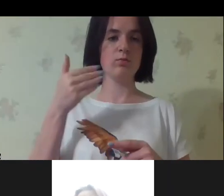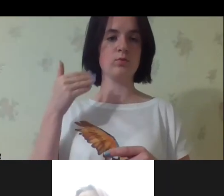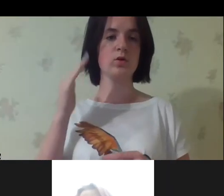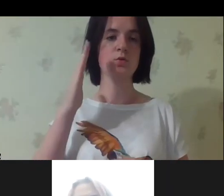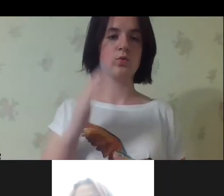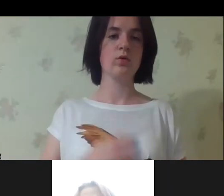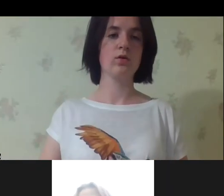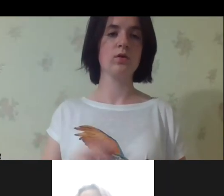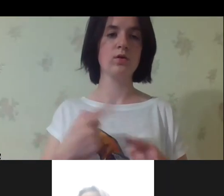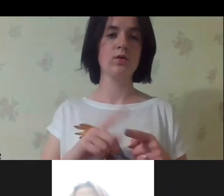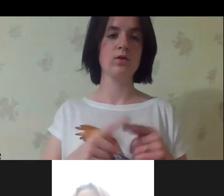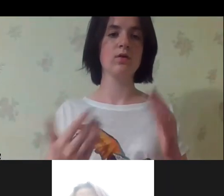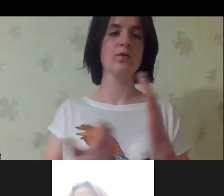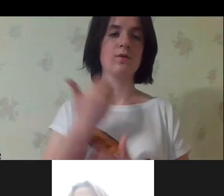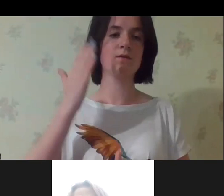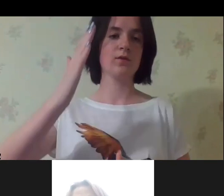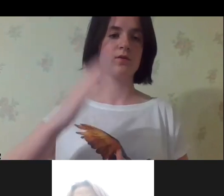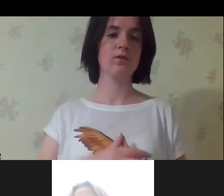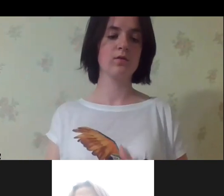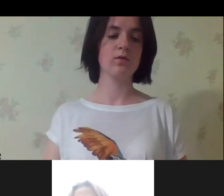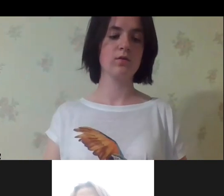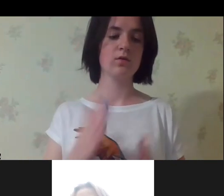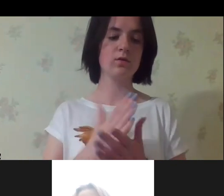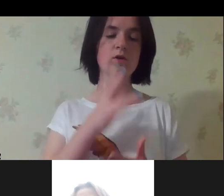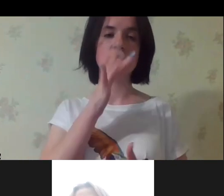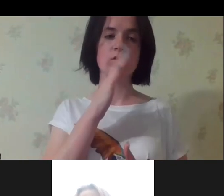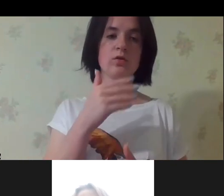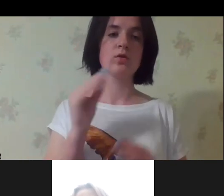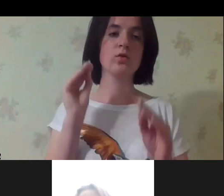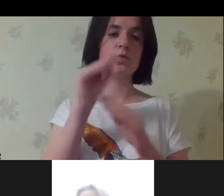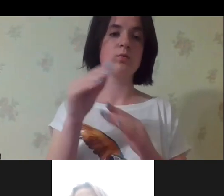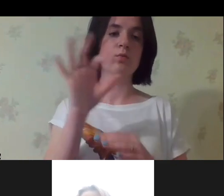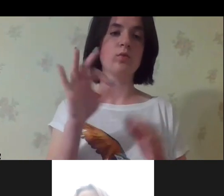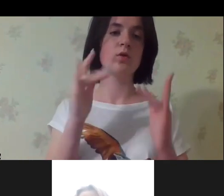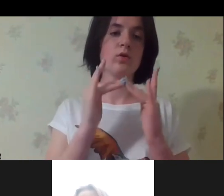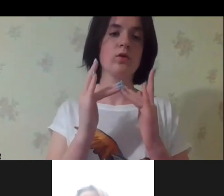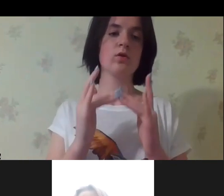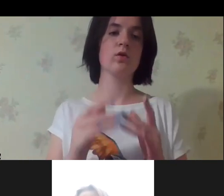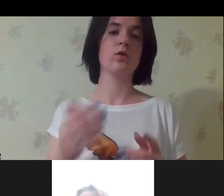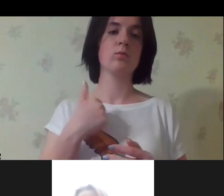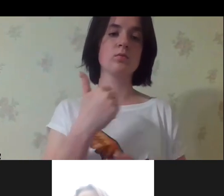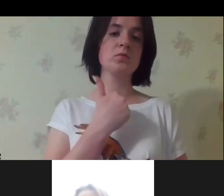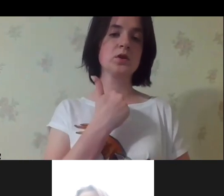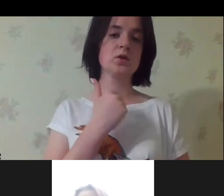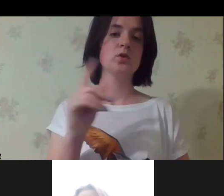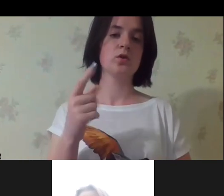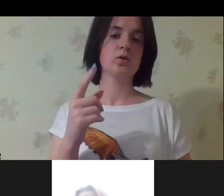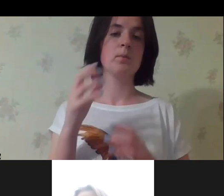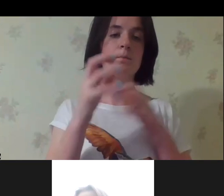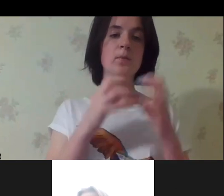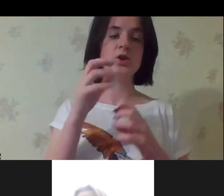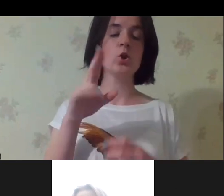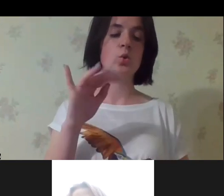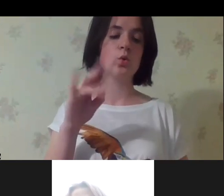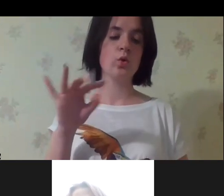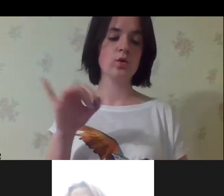Are you still raising the hand? This is the new hand, yes. I could tell you more about the institutions. I